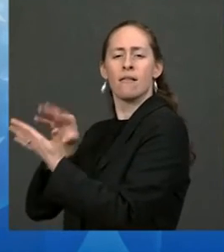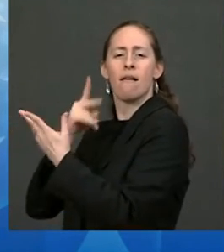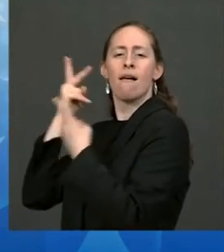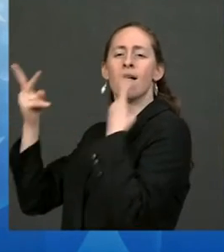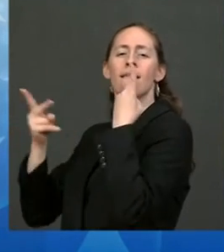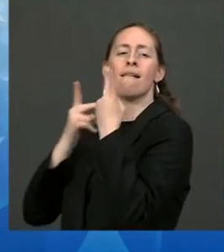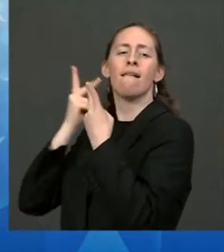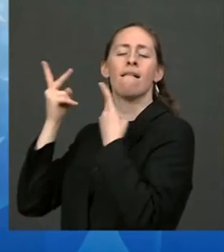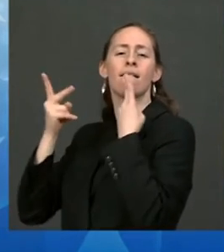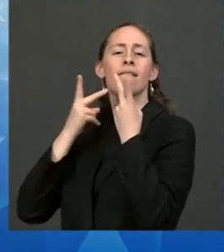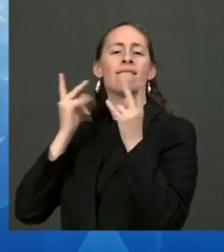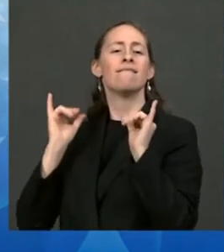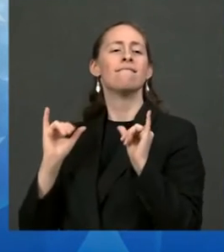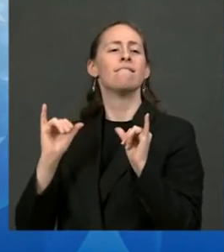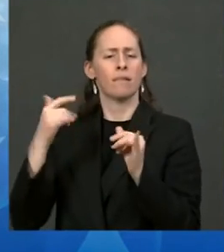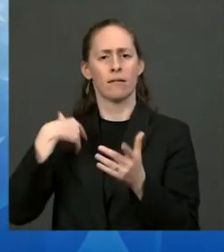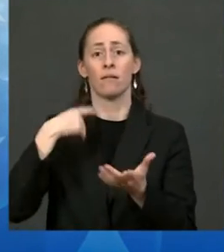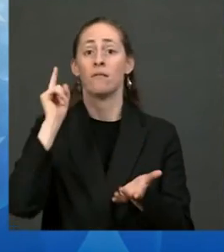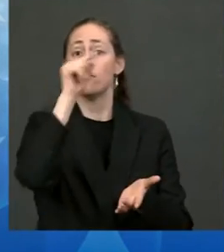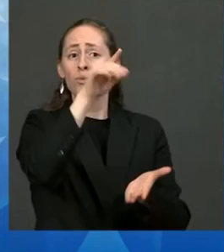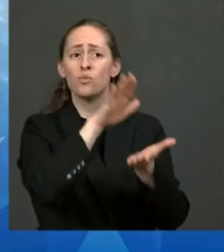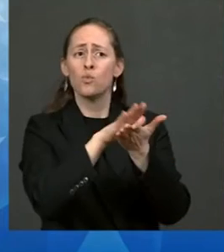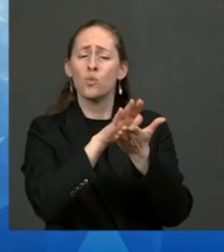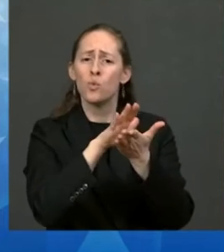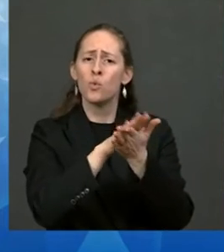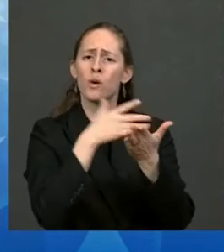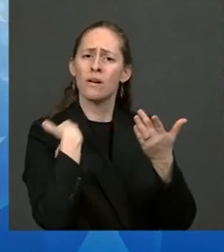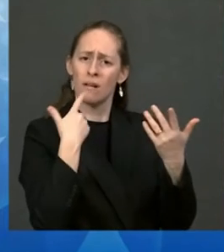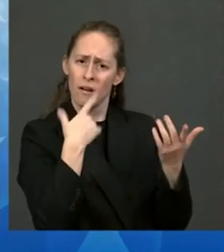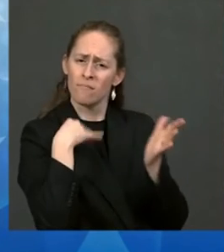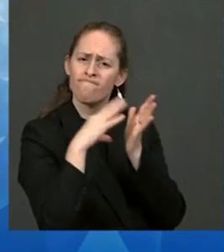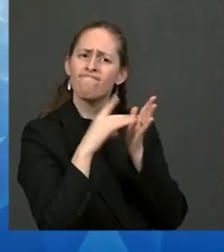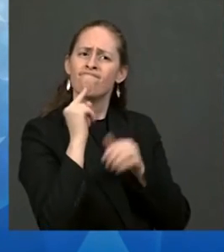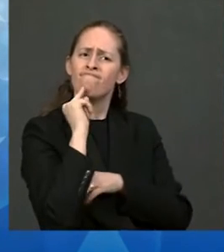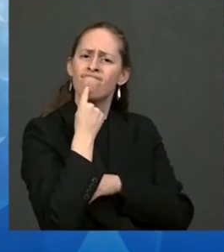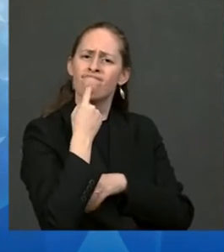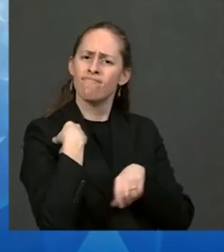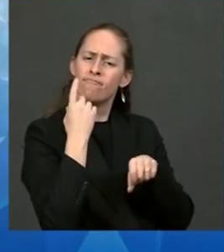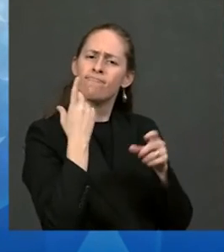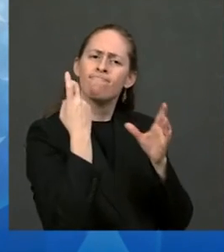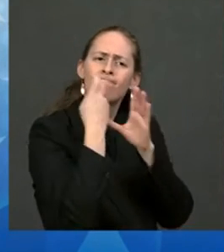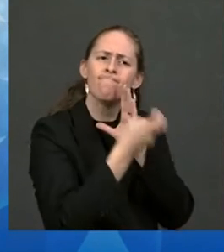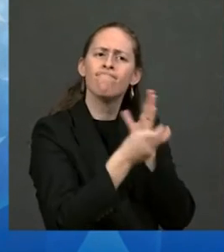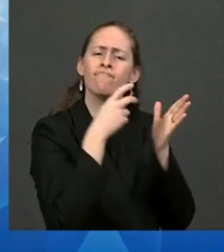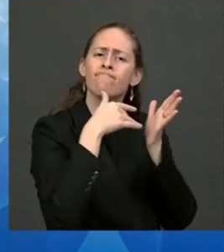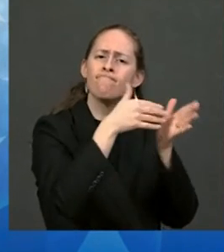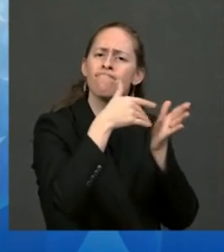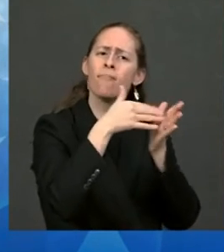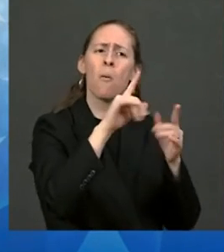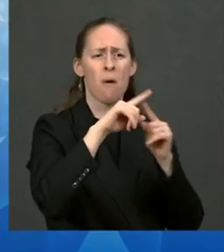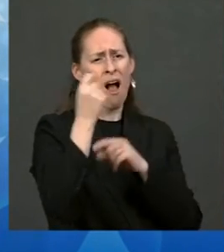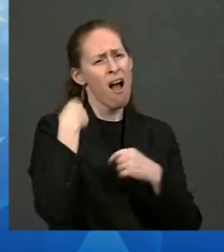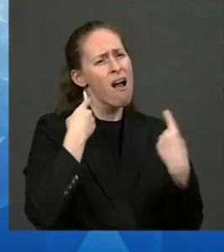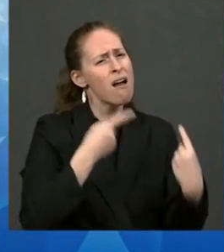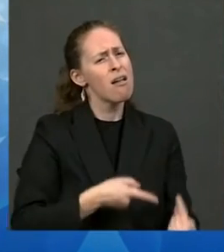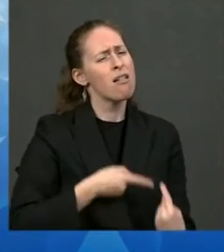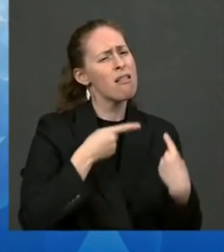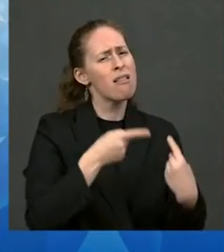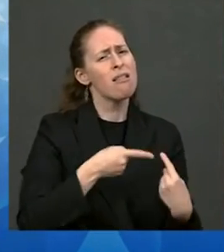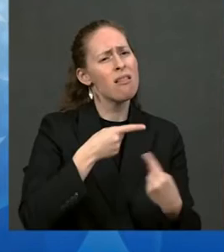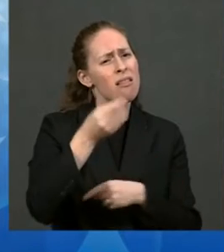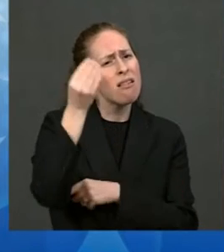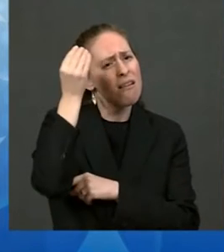a loving child. I embraced my identity as a descendant of boarding school survivors and advocated for my